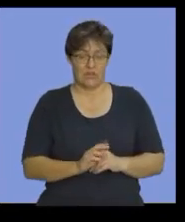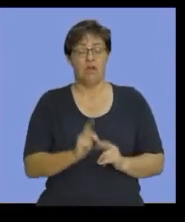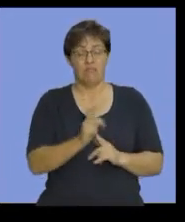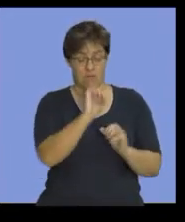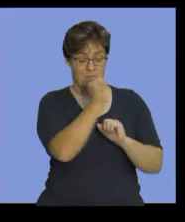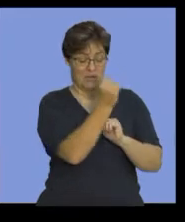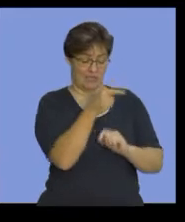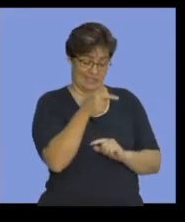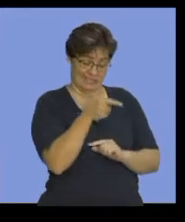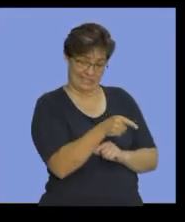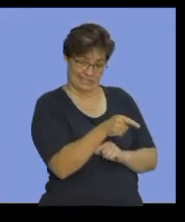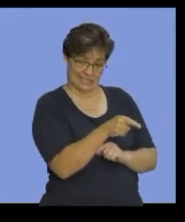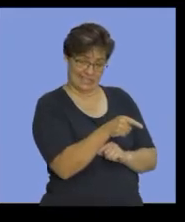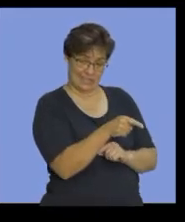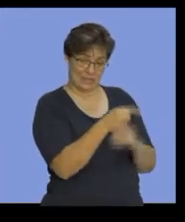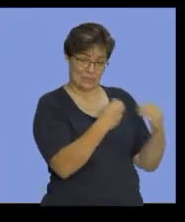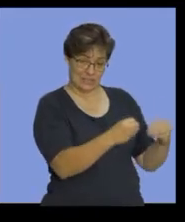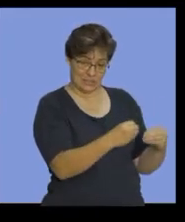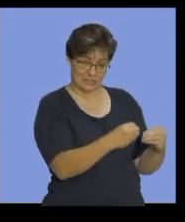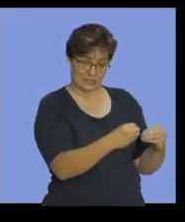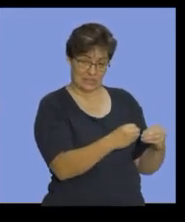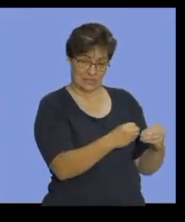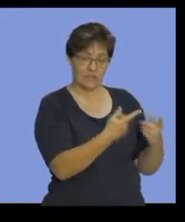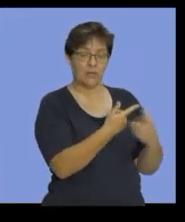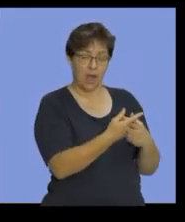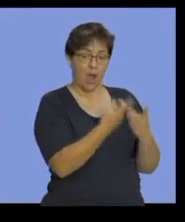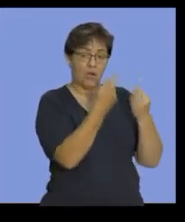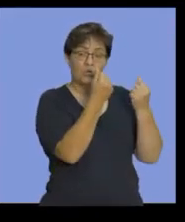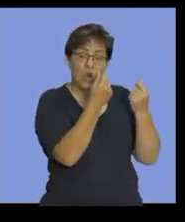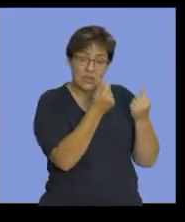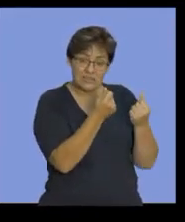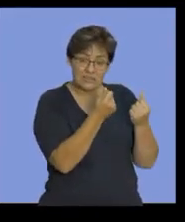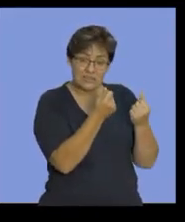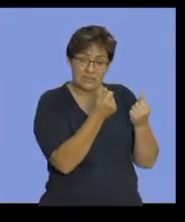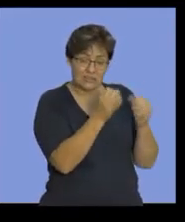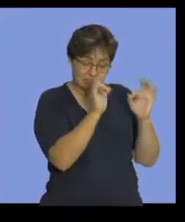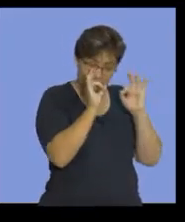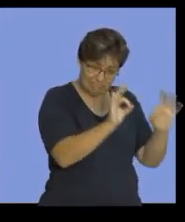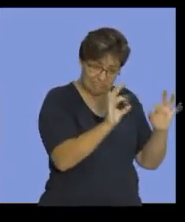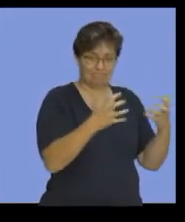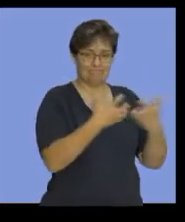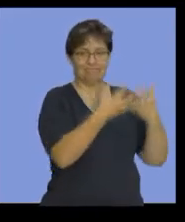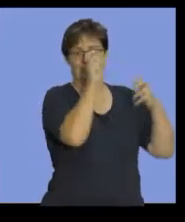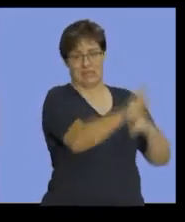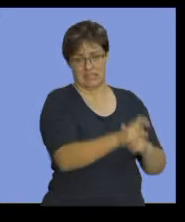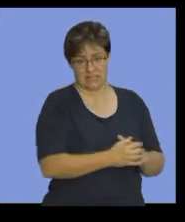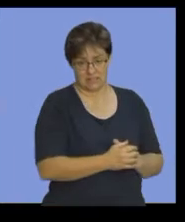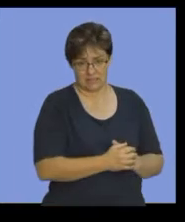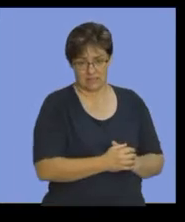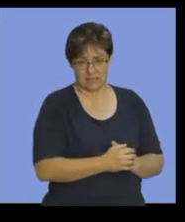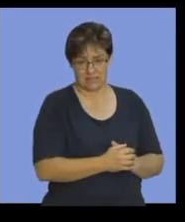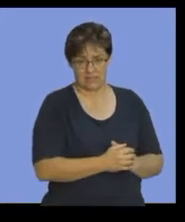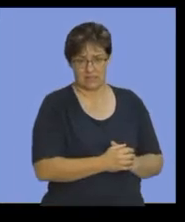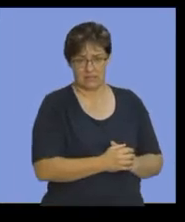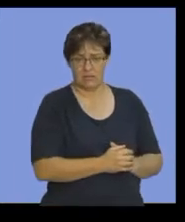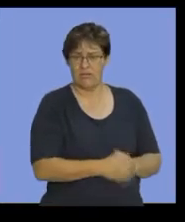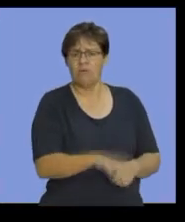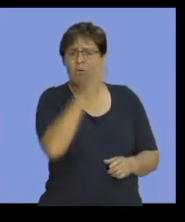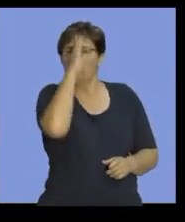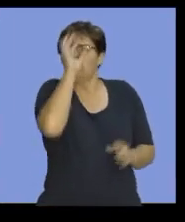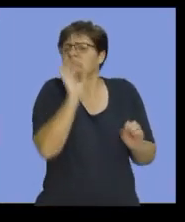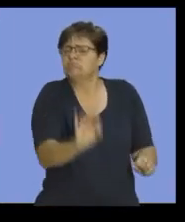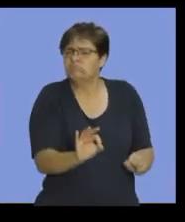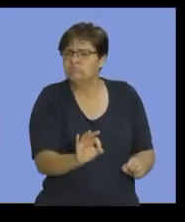manufacturing enterprise to do their costing accurately. In other words, they need to know exactly